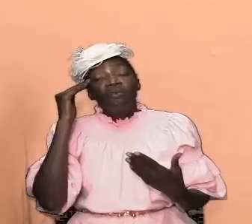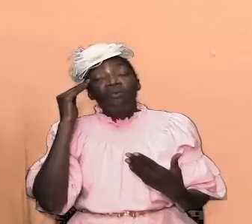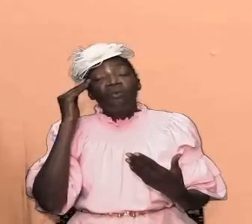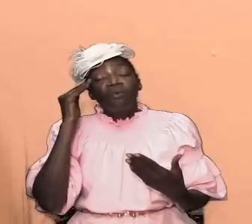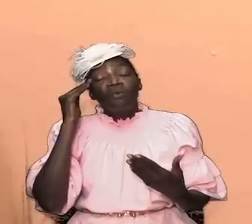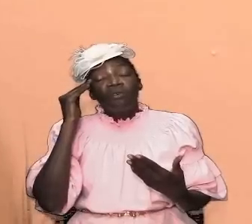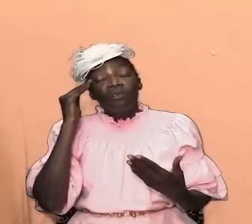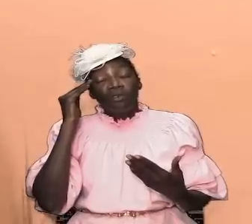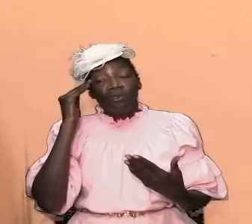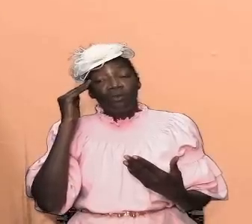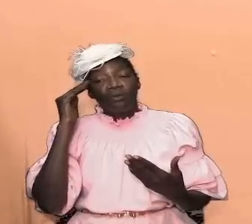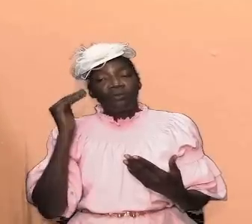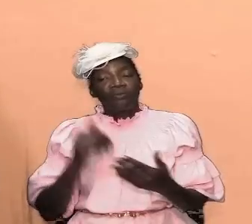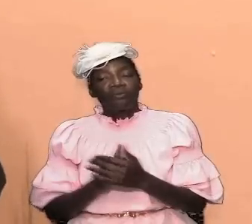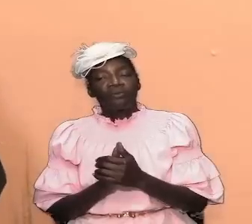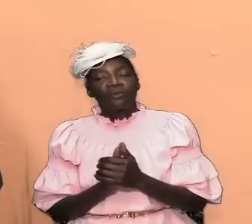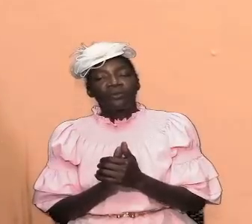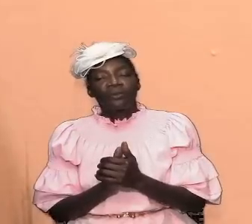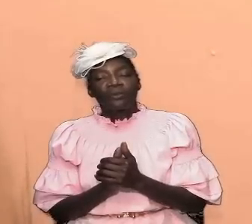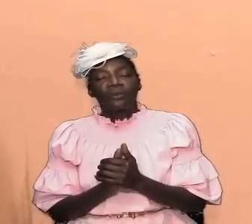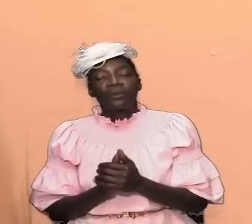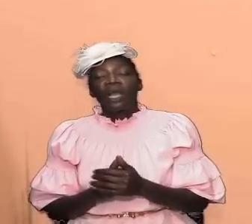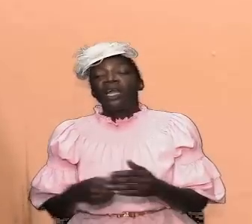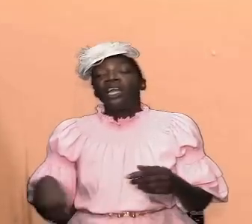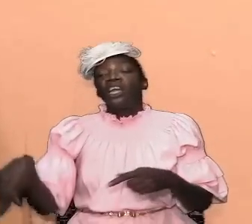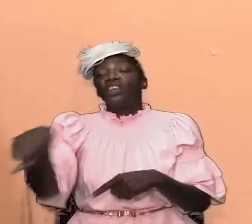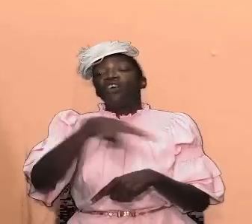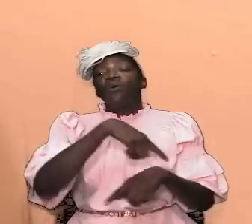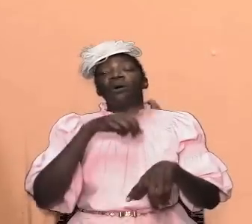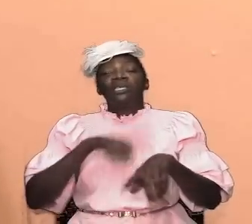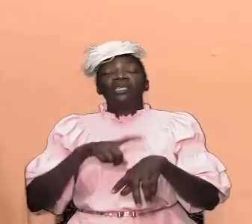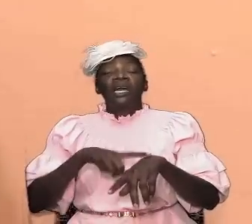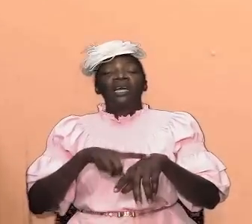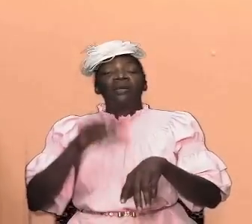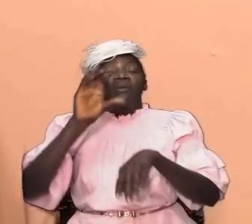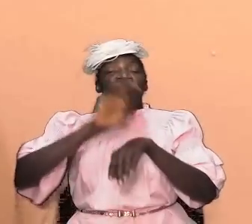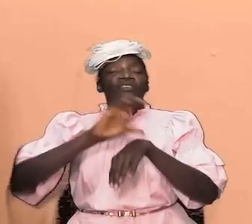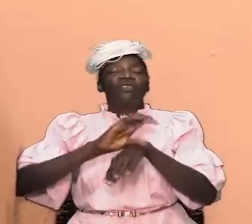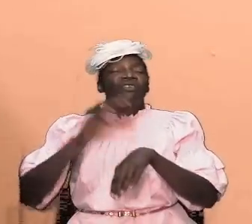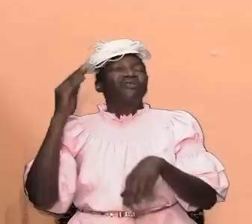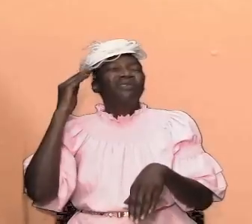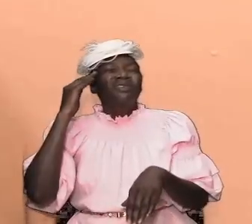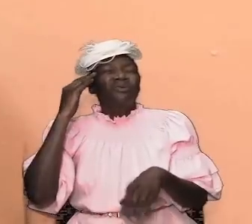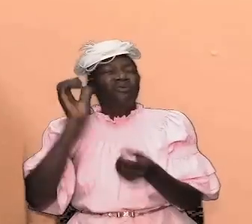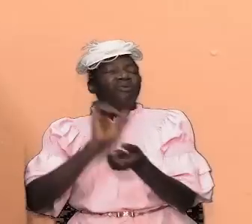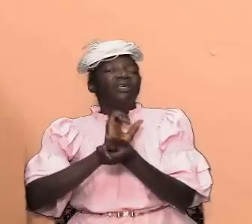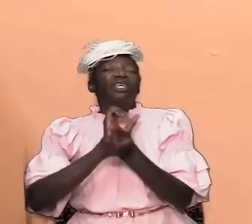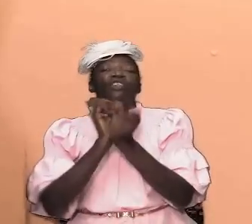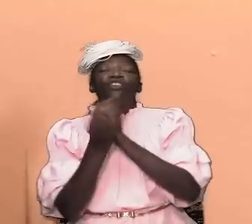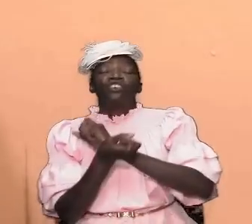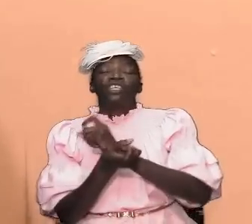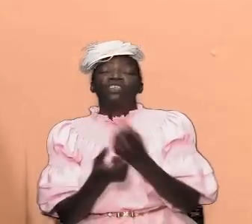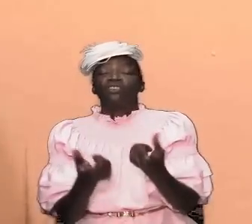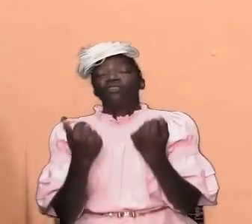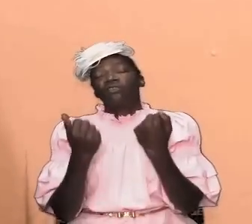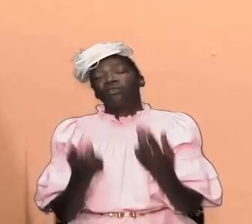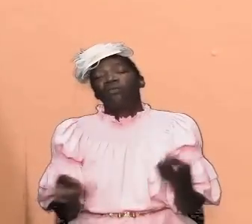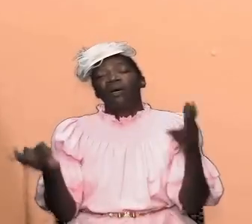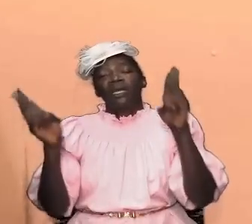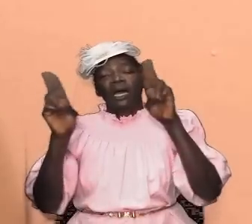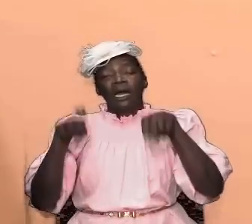acclimatized to in our time in church and we know that changes will come changes will happen